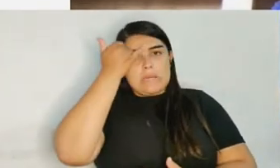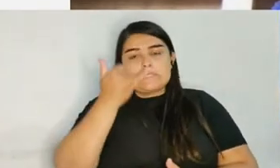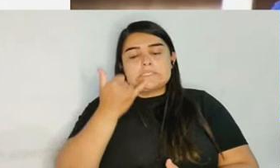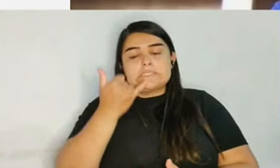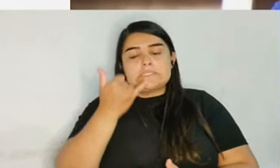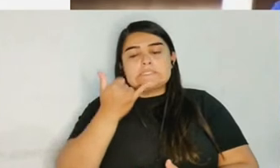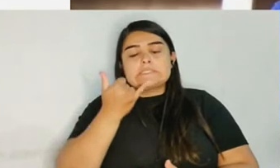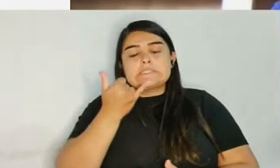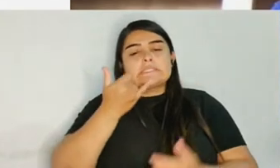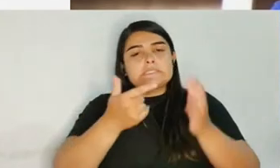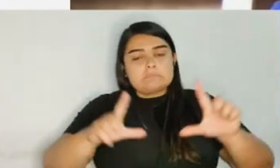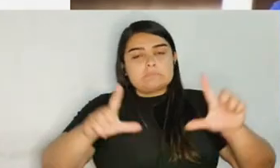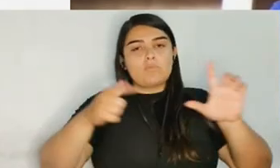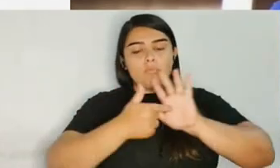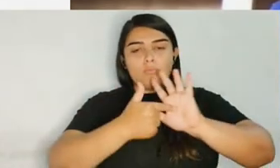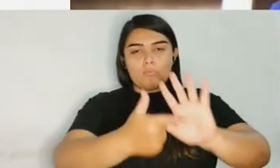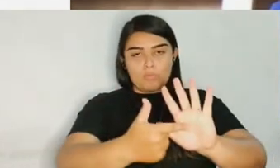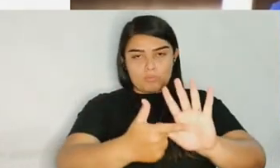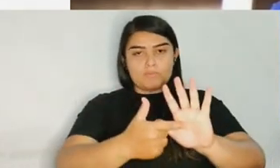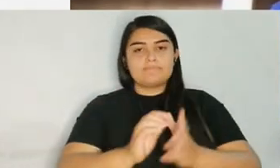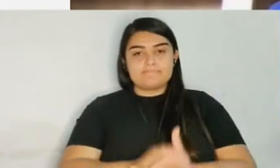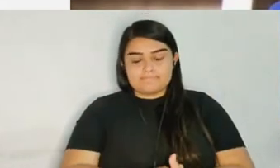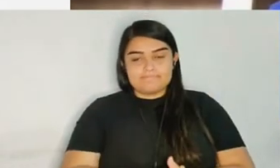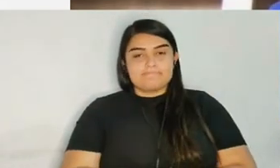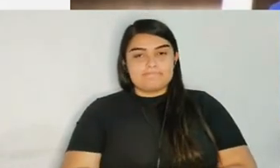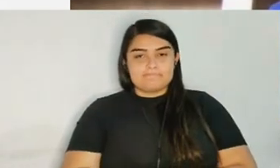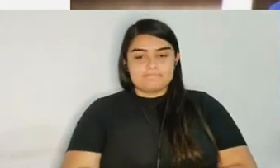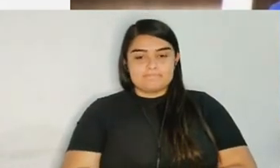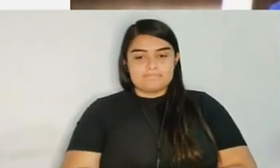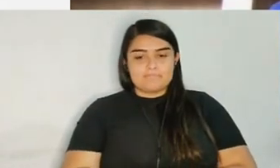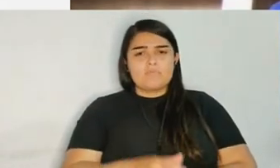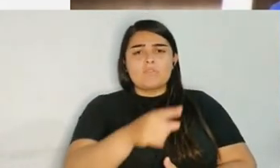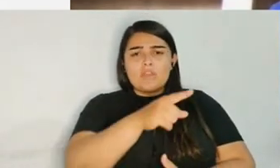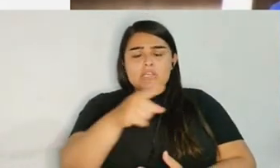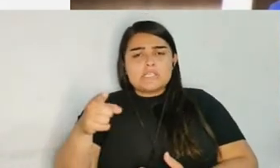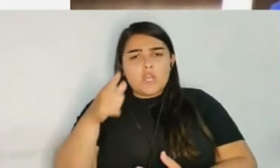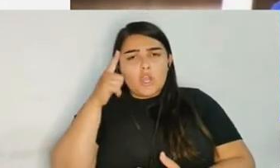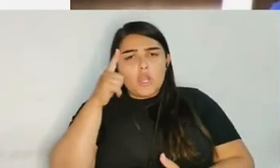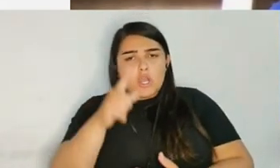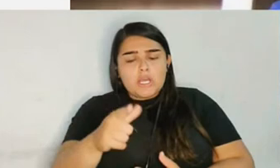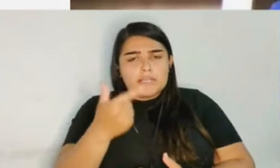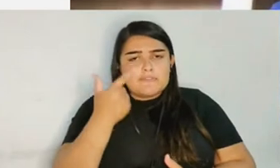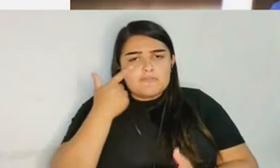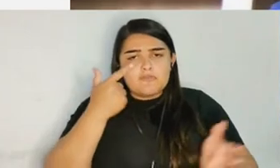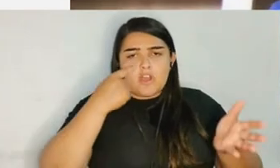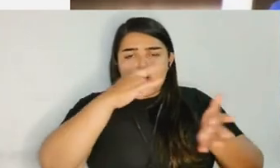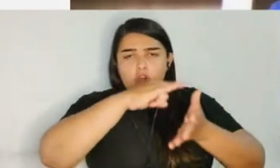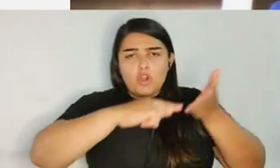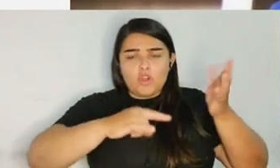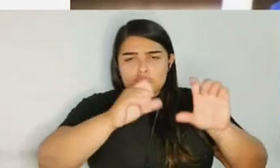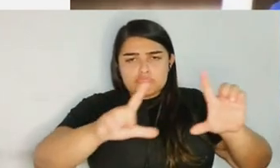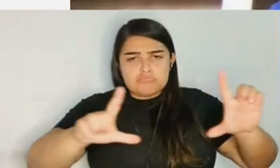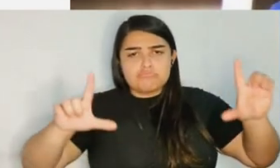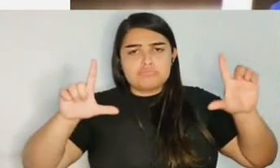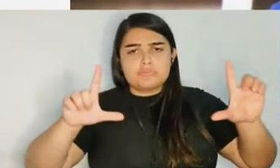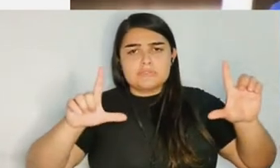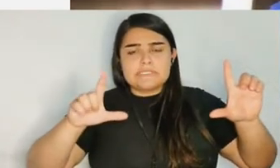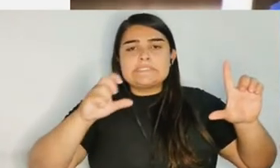Can you all see my document? Thumbs up or not? No. Okay. So let me, you can.